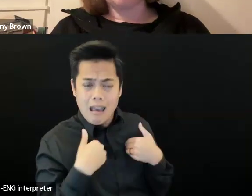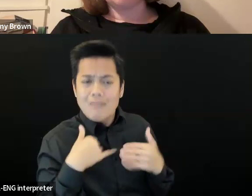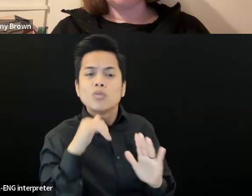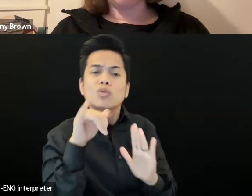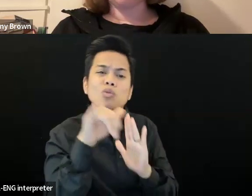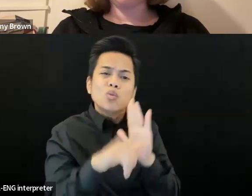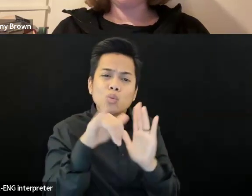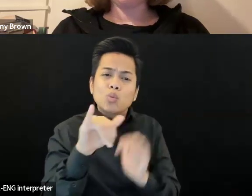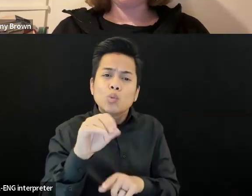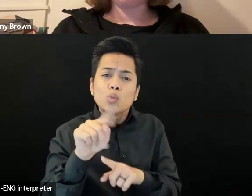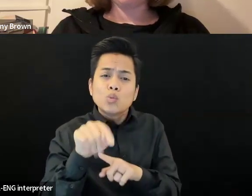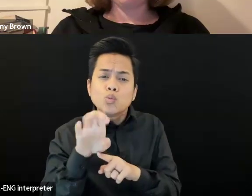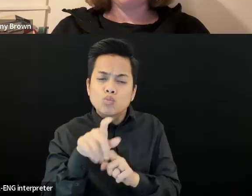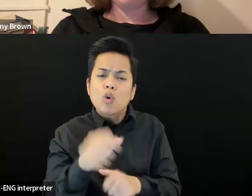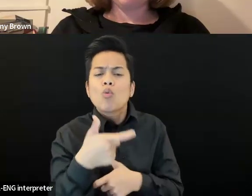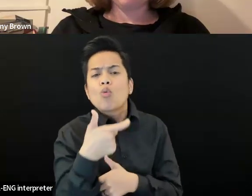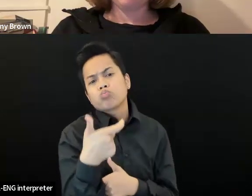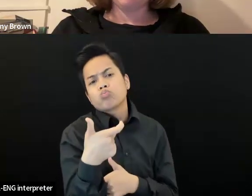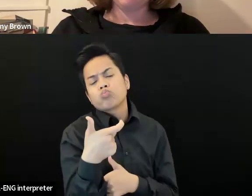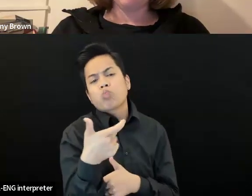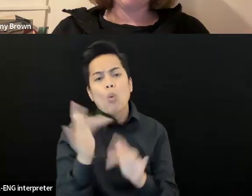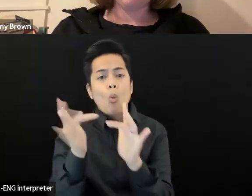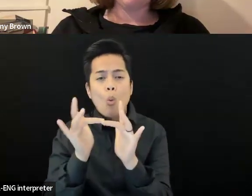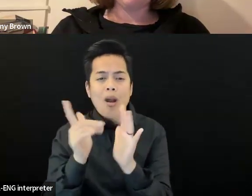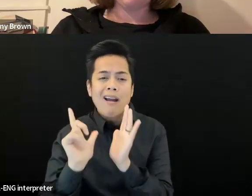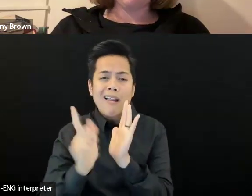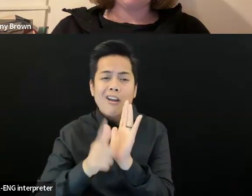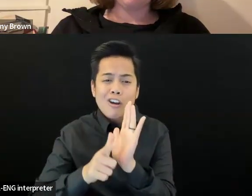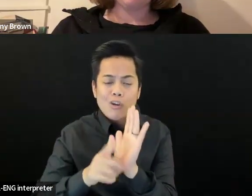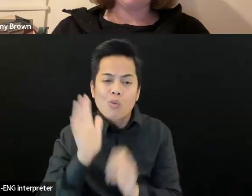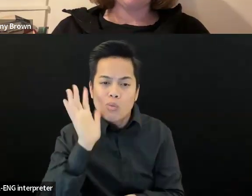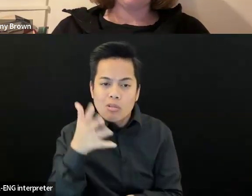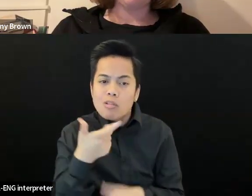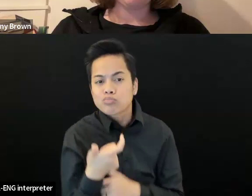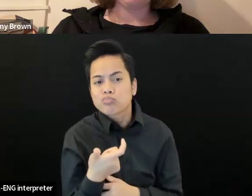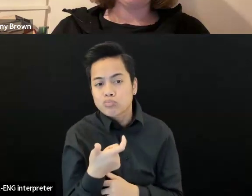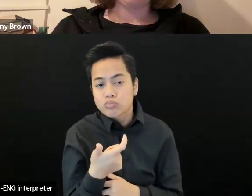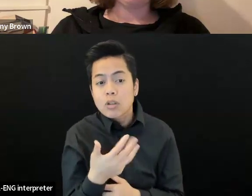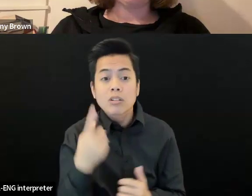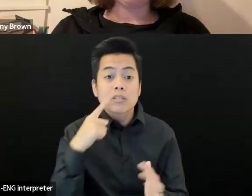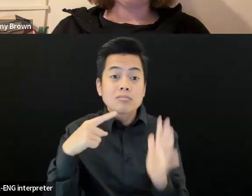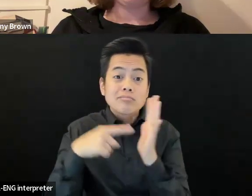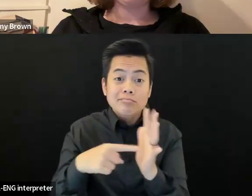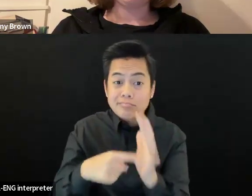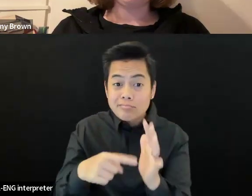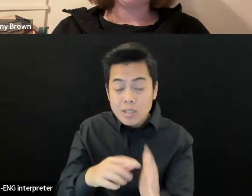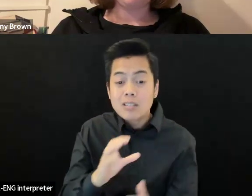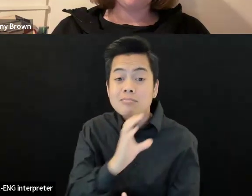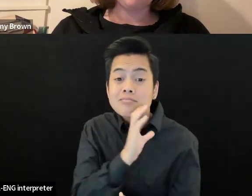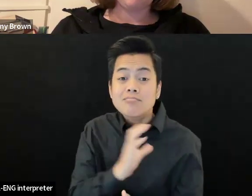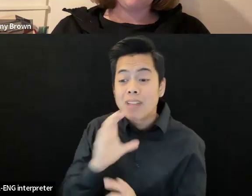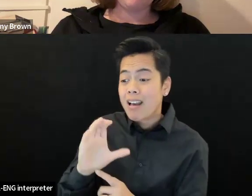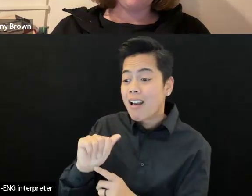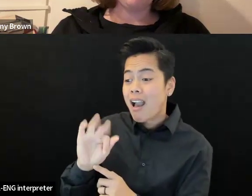leaving long more and switching over to the cultural center, where it's really important that anybody feels the safety of being able to speak more